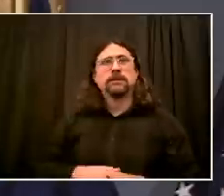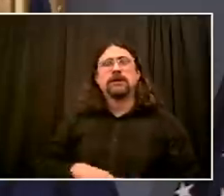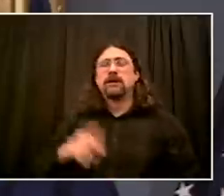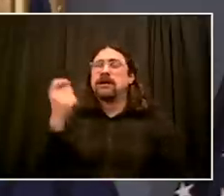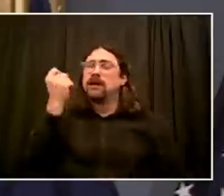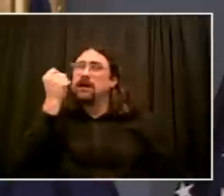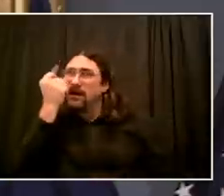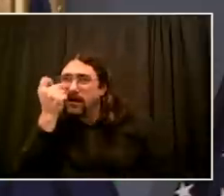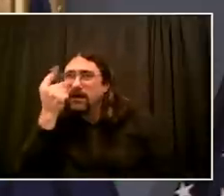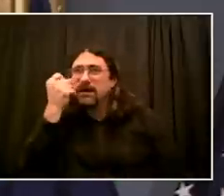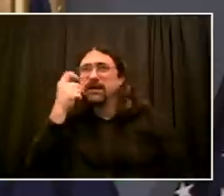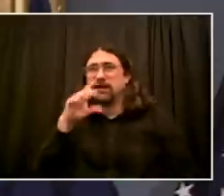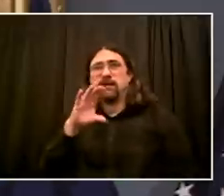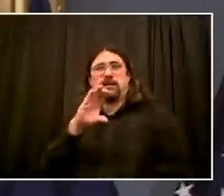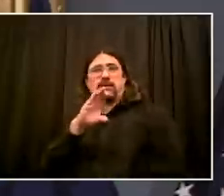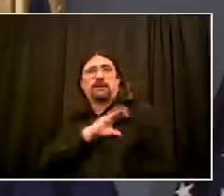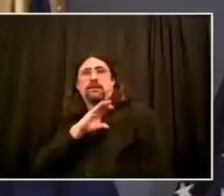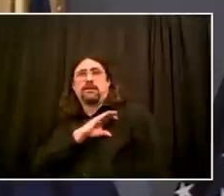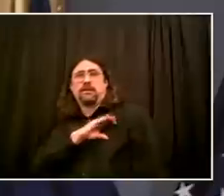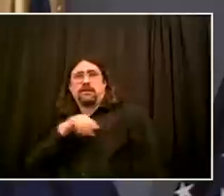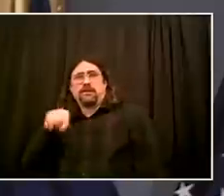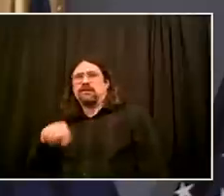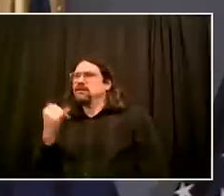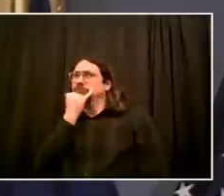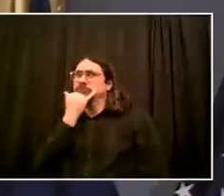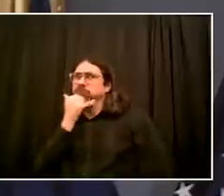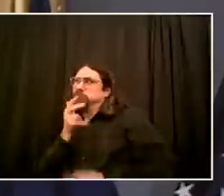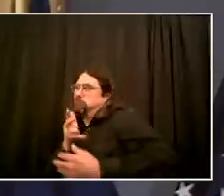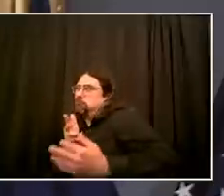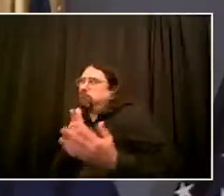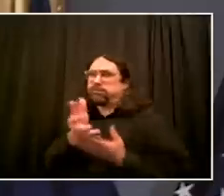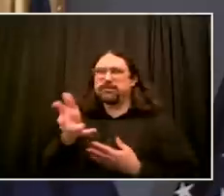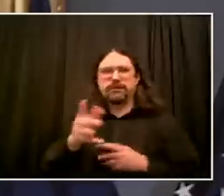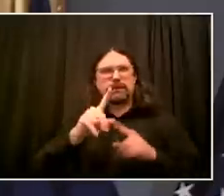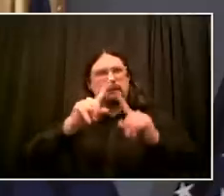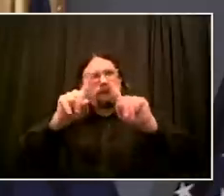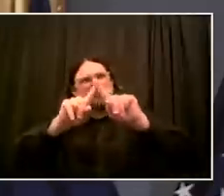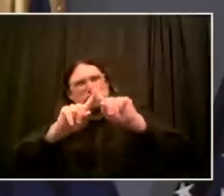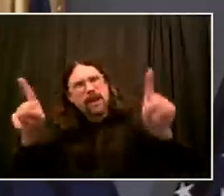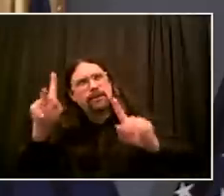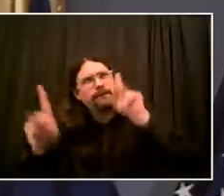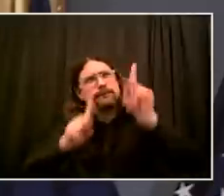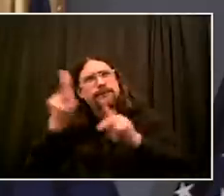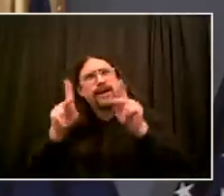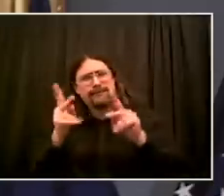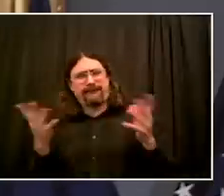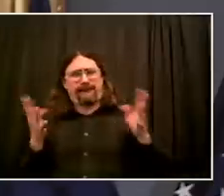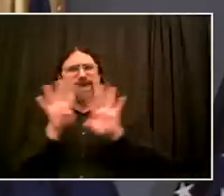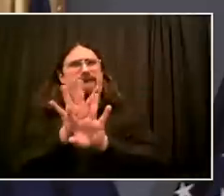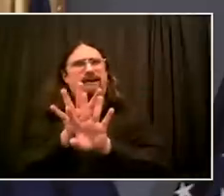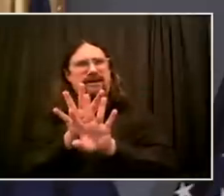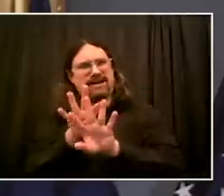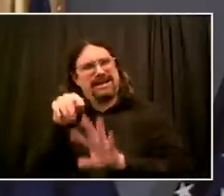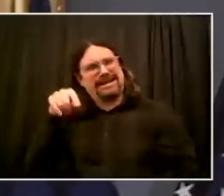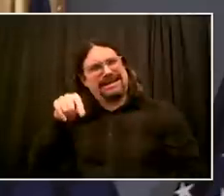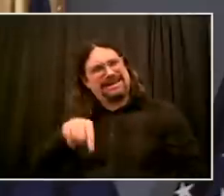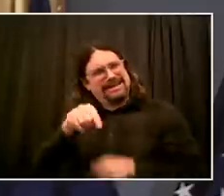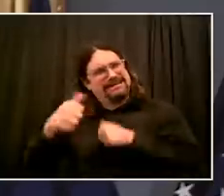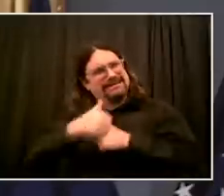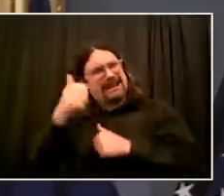be very, very dangerous to everyone involved. And we've seen direct attacks on police officers, including in their vehicles.